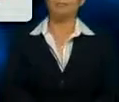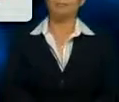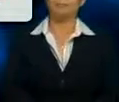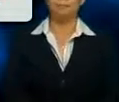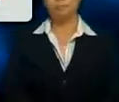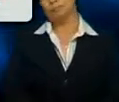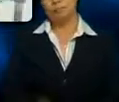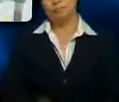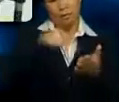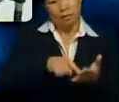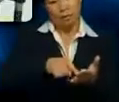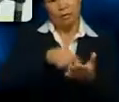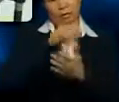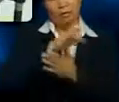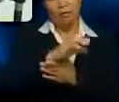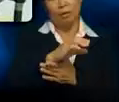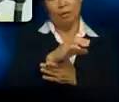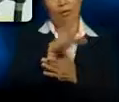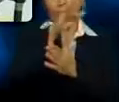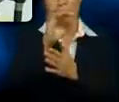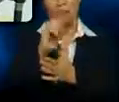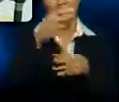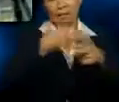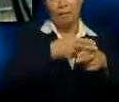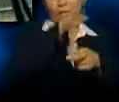This concoction is known as biodiesel.